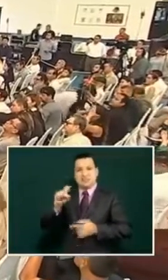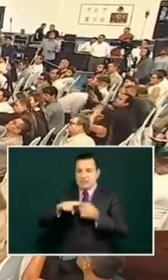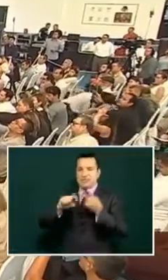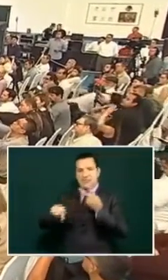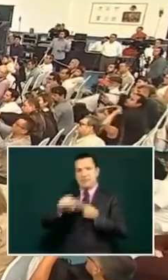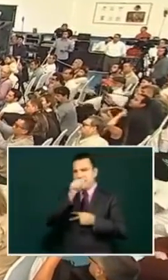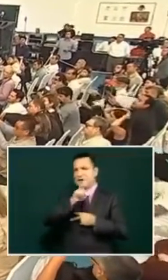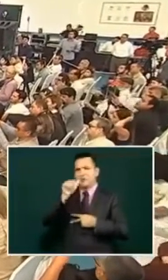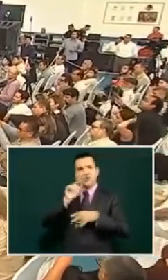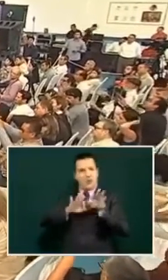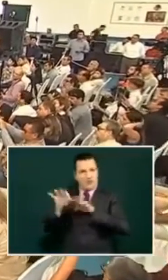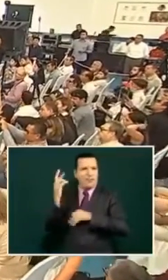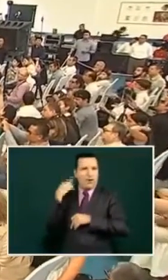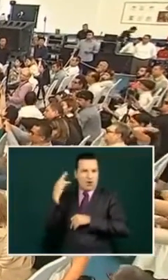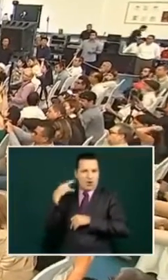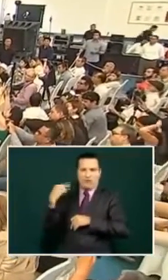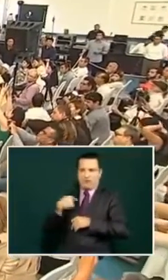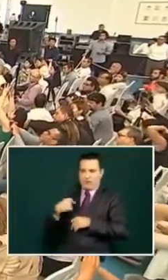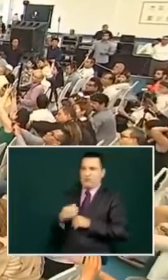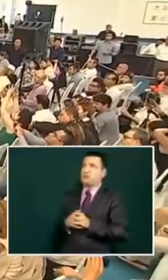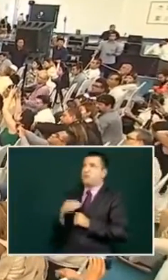and Radio Amro in Arizona